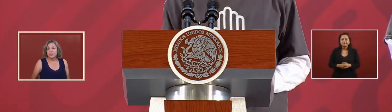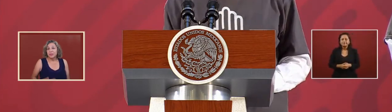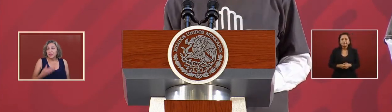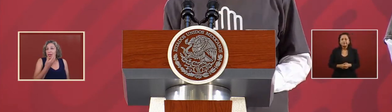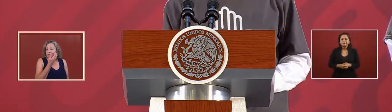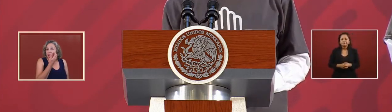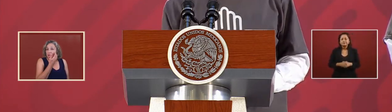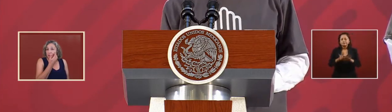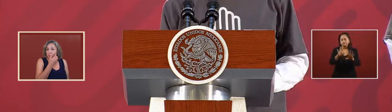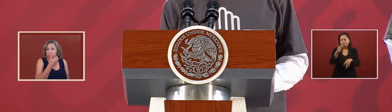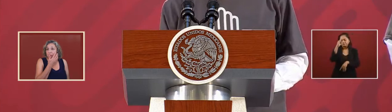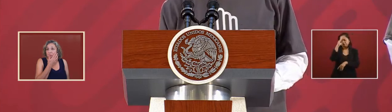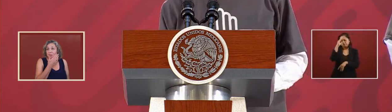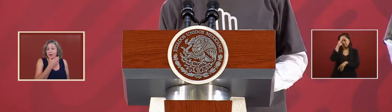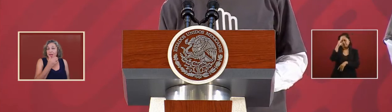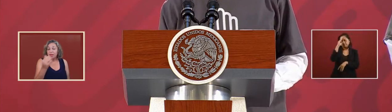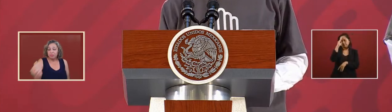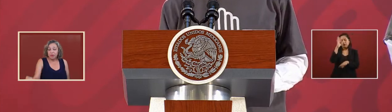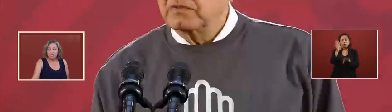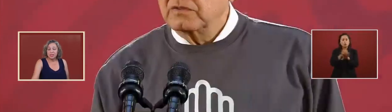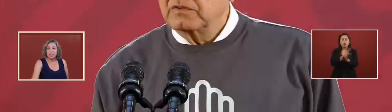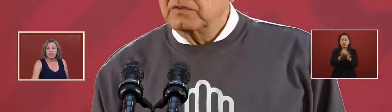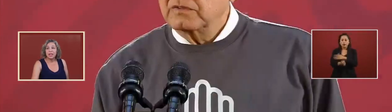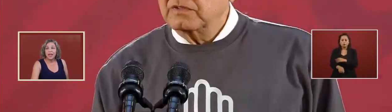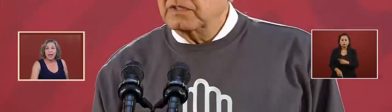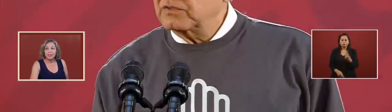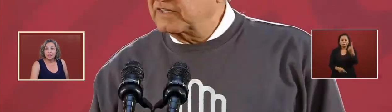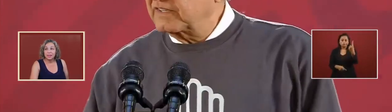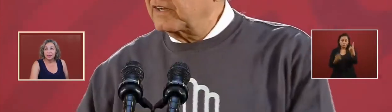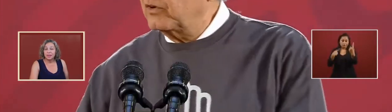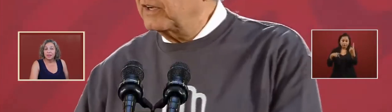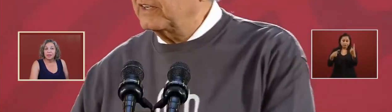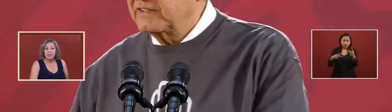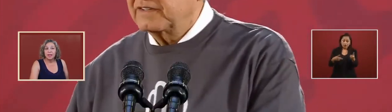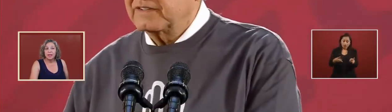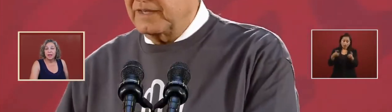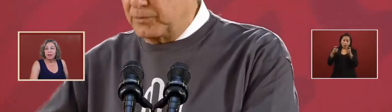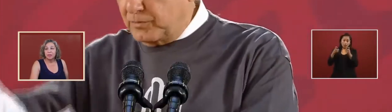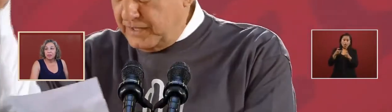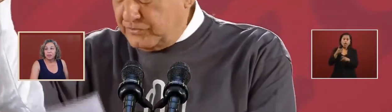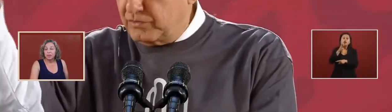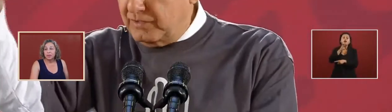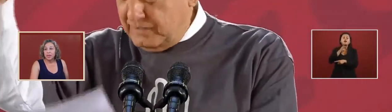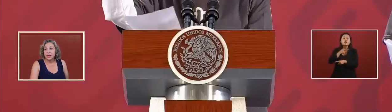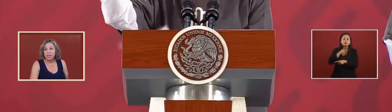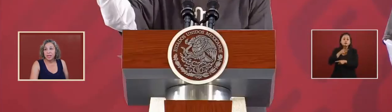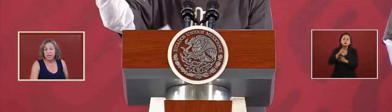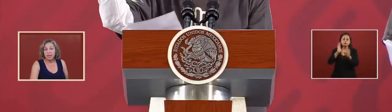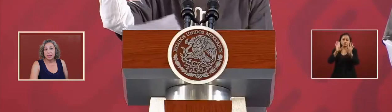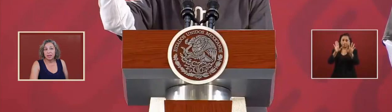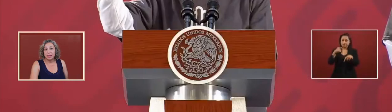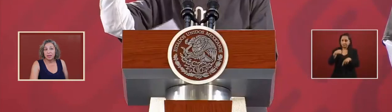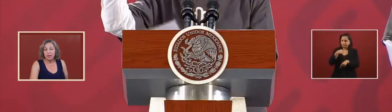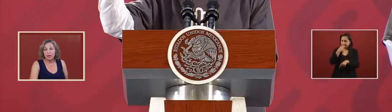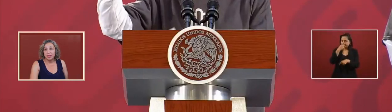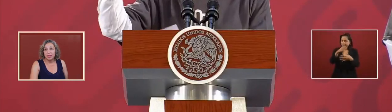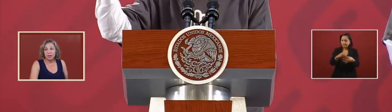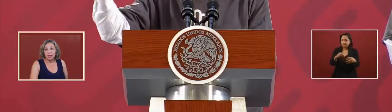a person stealing gas that take